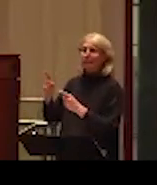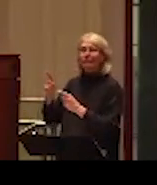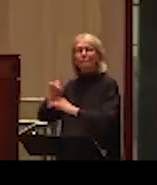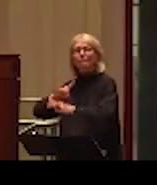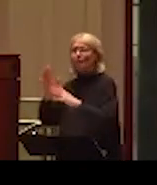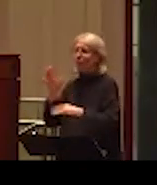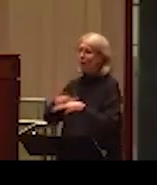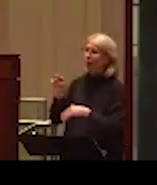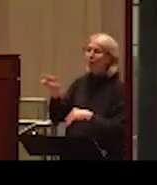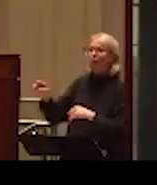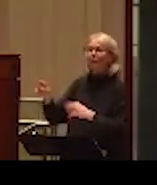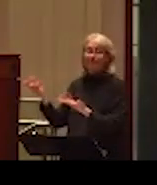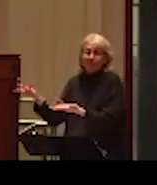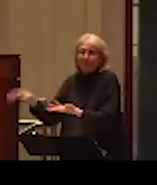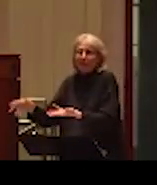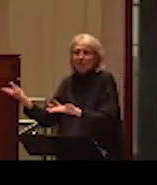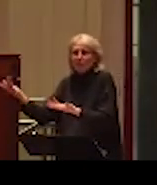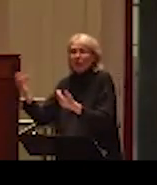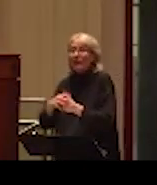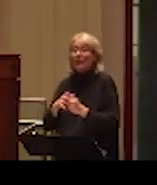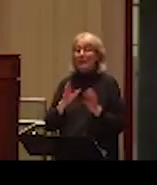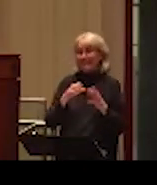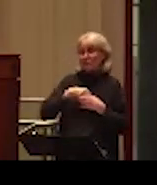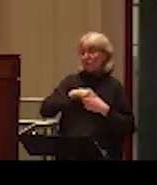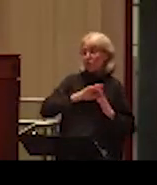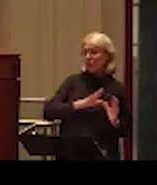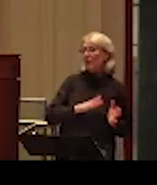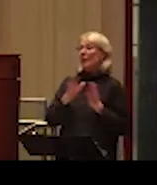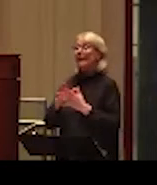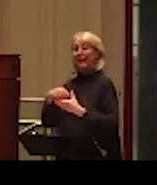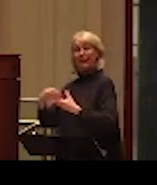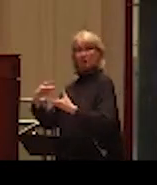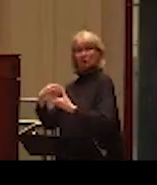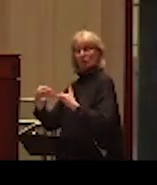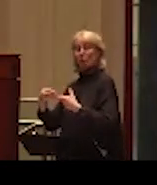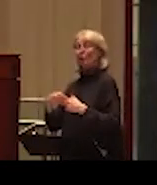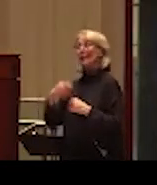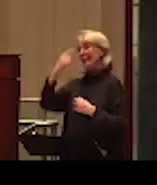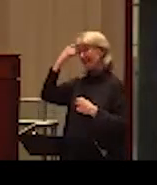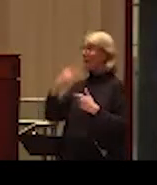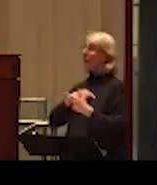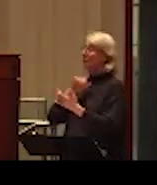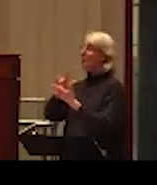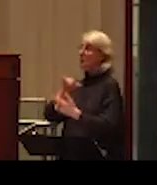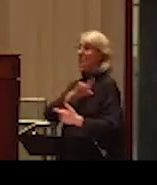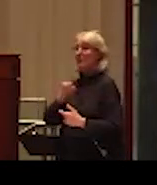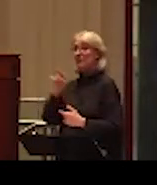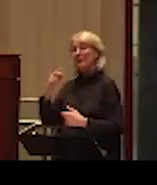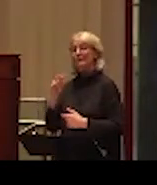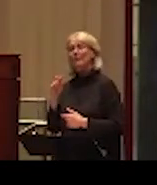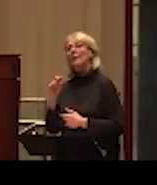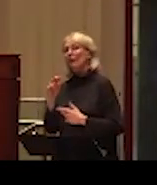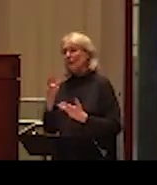then there are many external barriers to help seeking. Actually, men believe that if they contact criminal justice, the police criminal justice